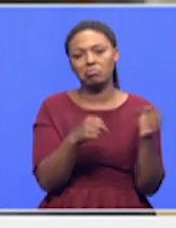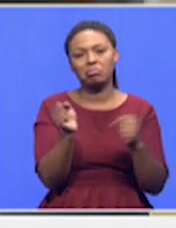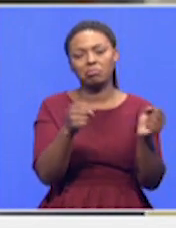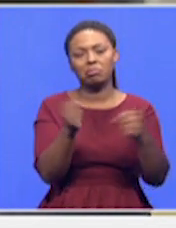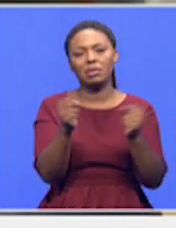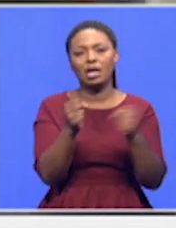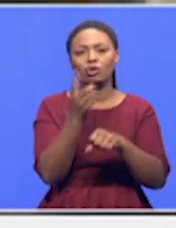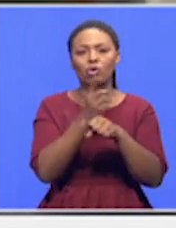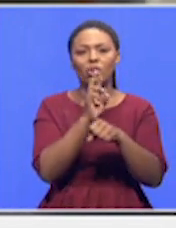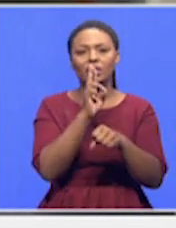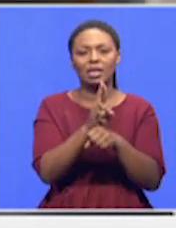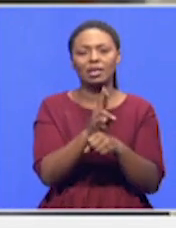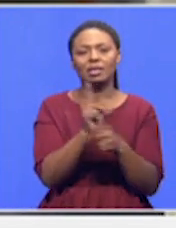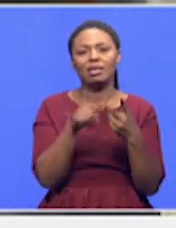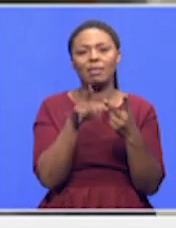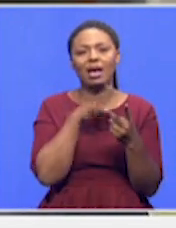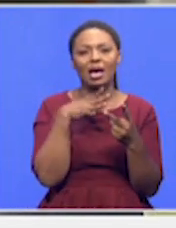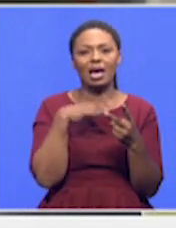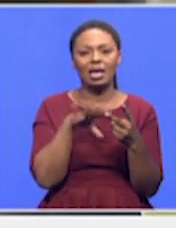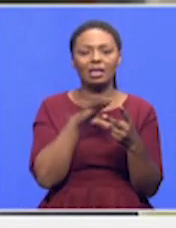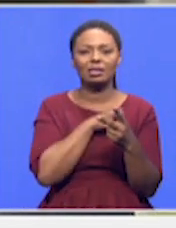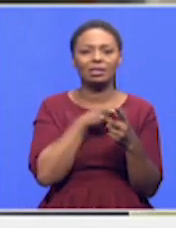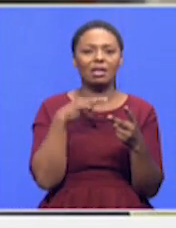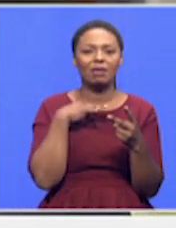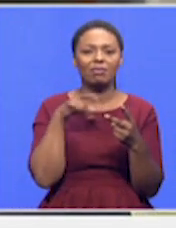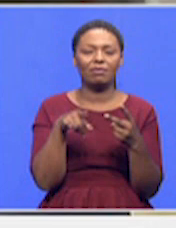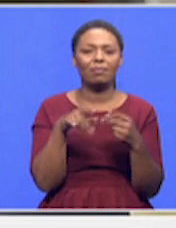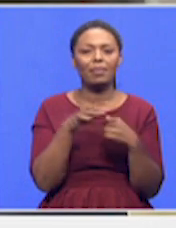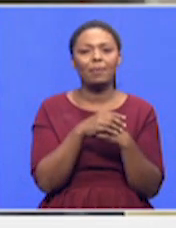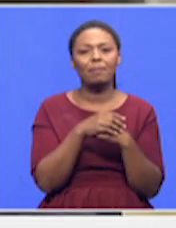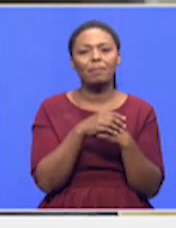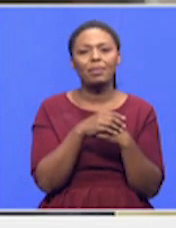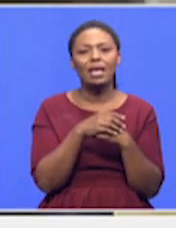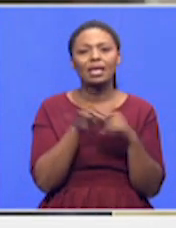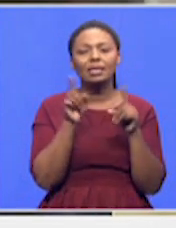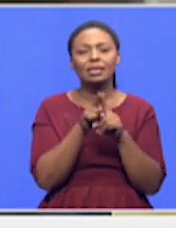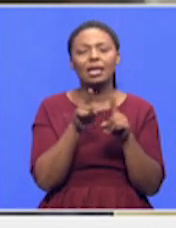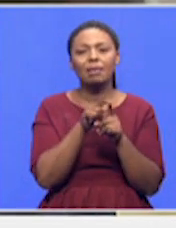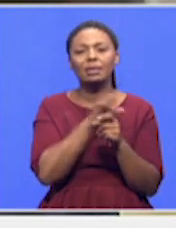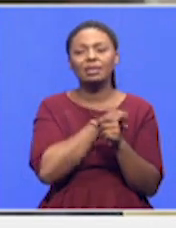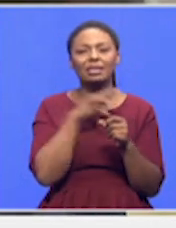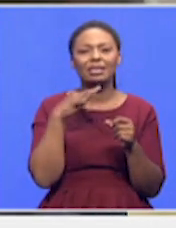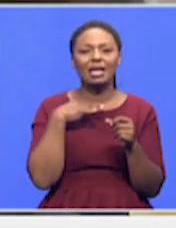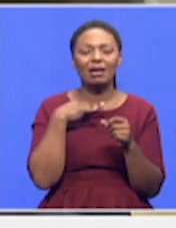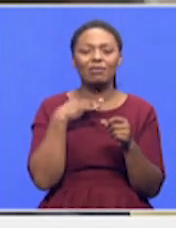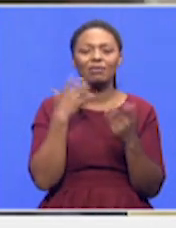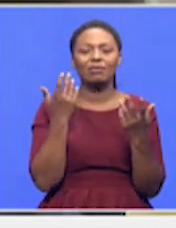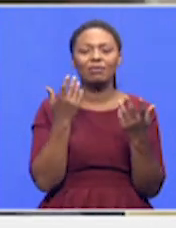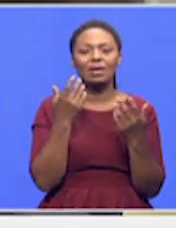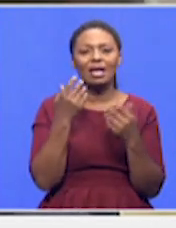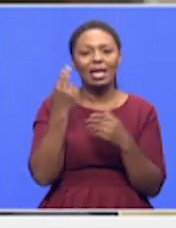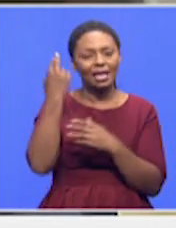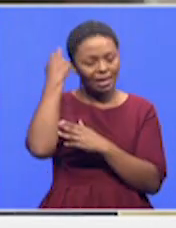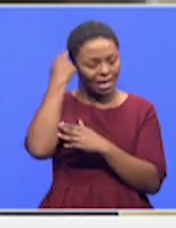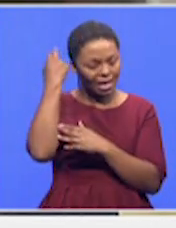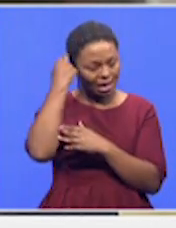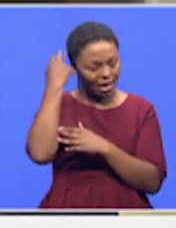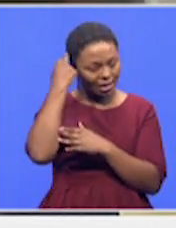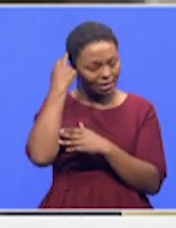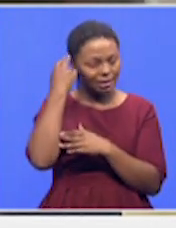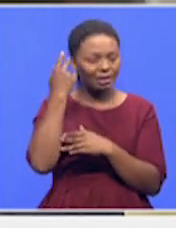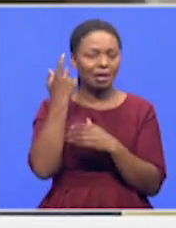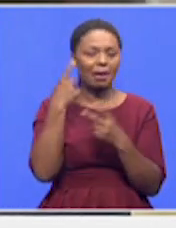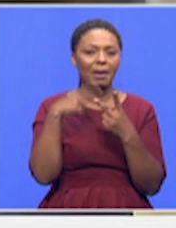and even allied allied staff. And even your non-linked staff, being that, your trucks, revenue trucks, your